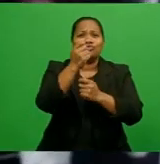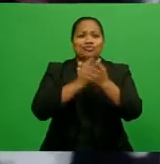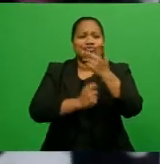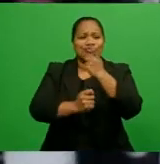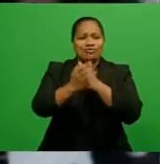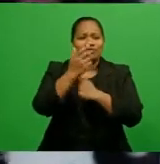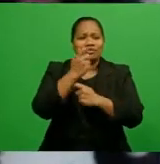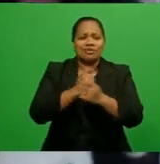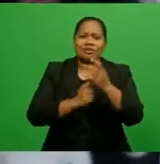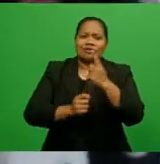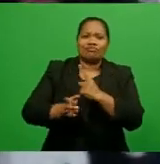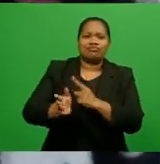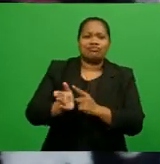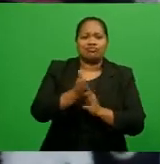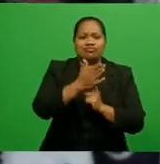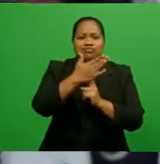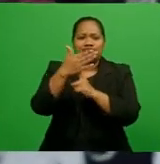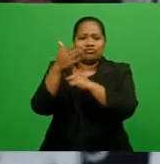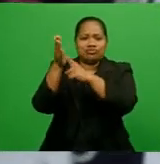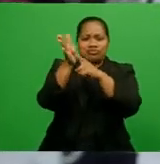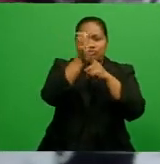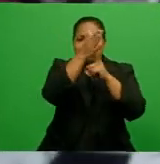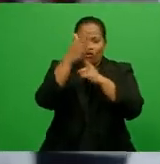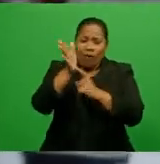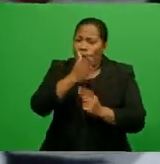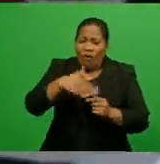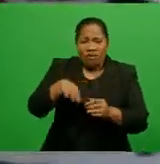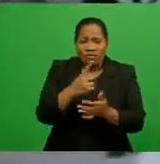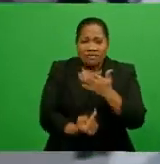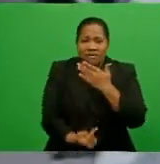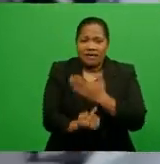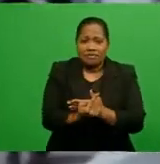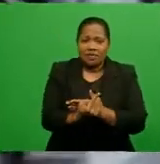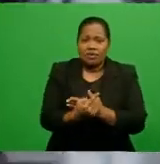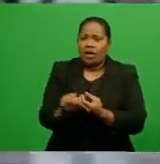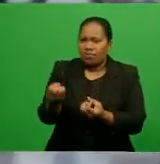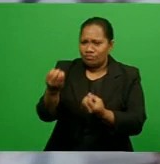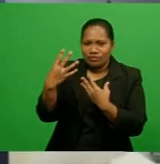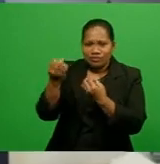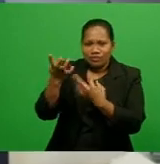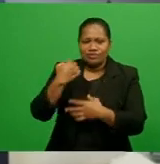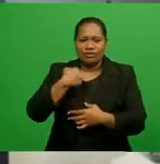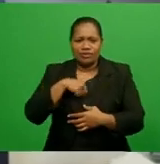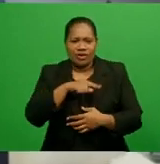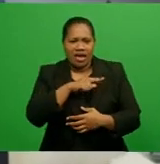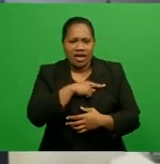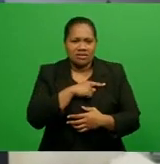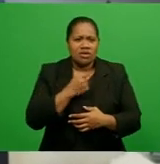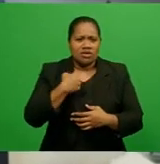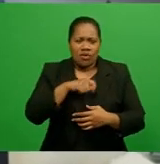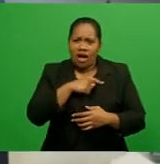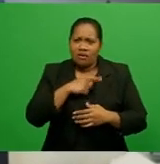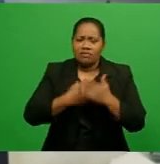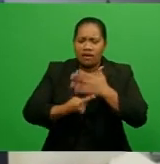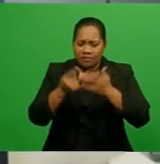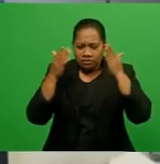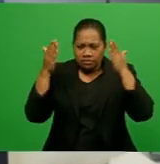told to us. So everybody paid huge attention to what was happening.